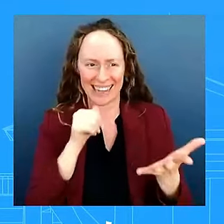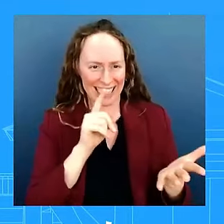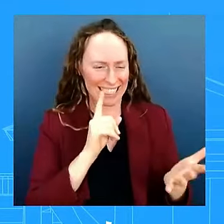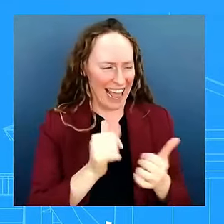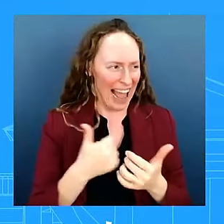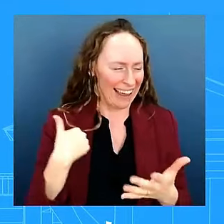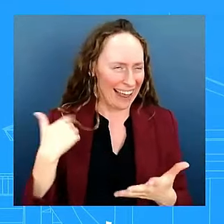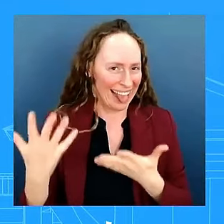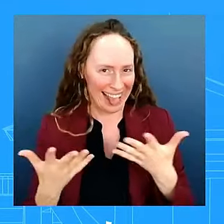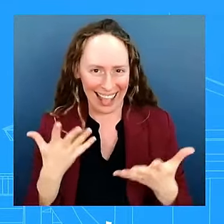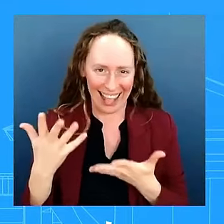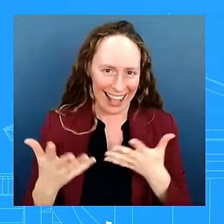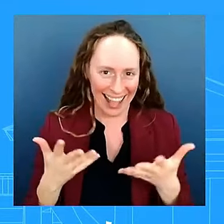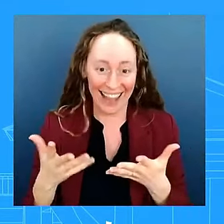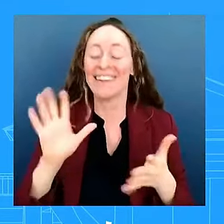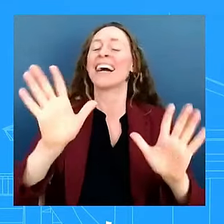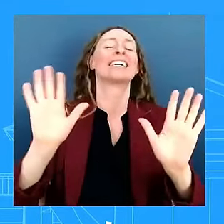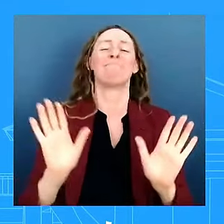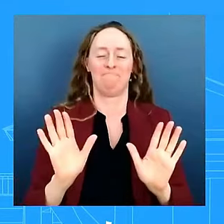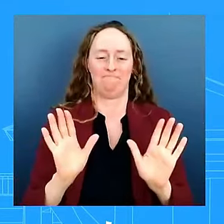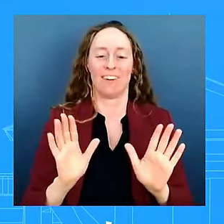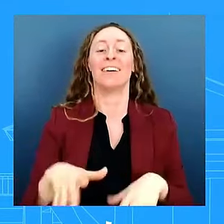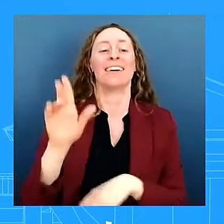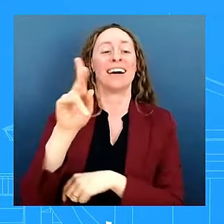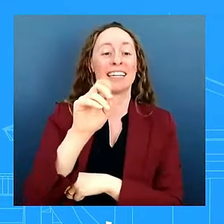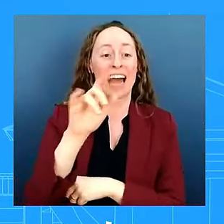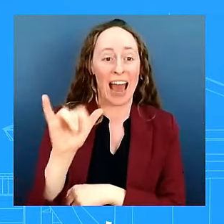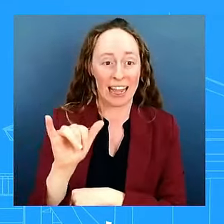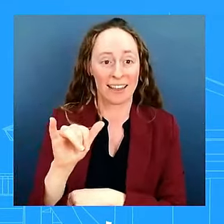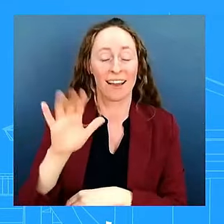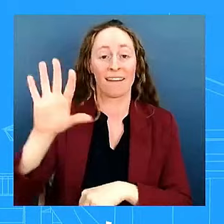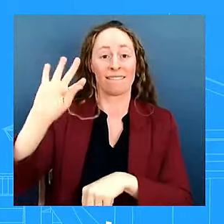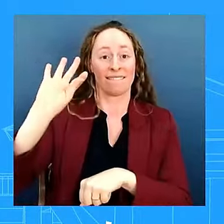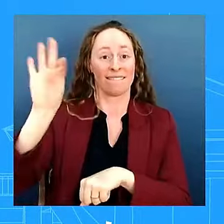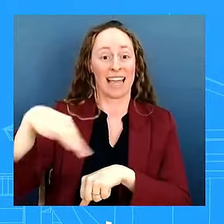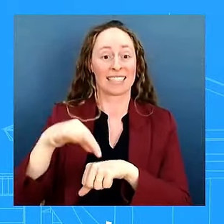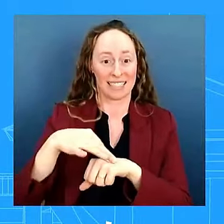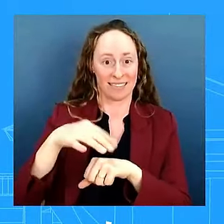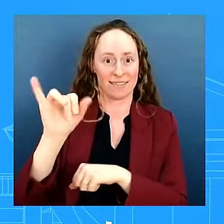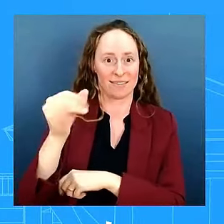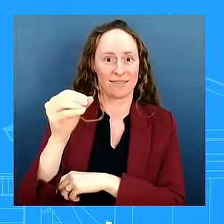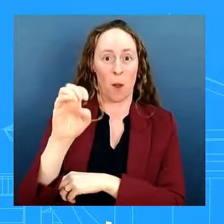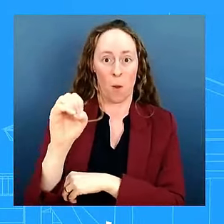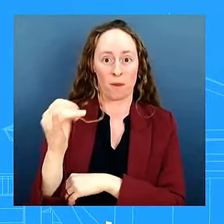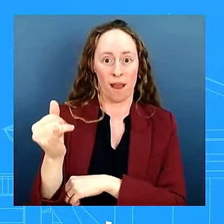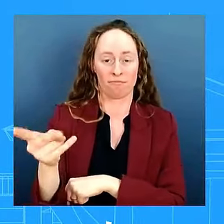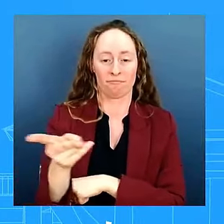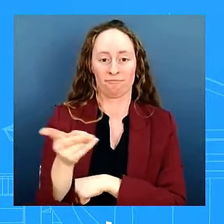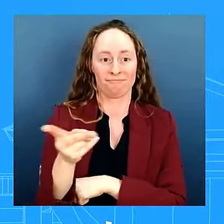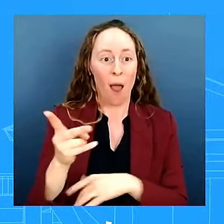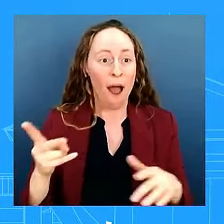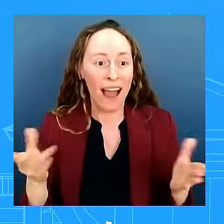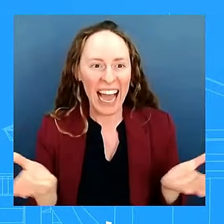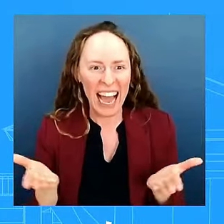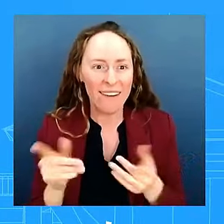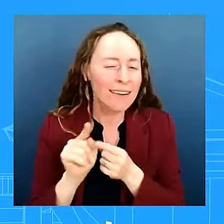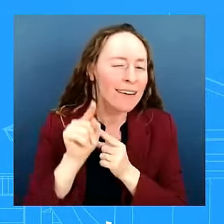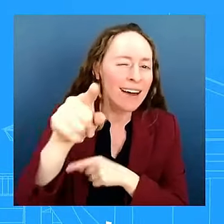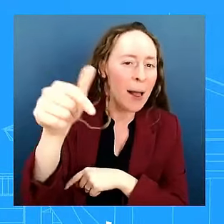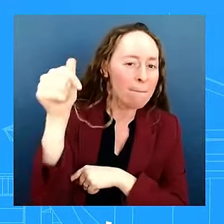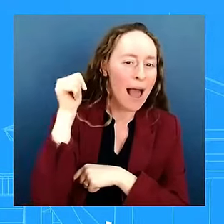anyway kelly and her fiance joe who is here in the back of the room kelly does not know this